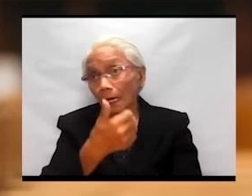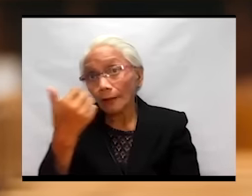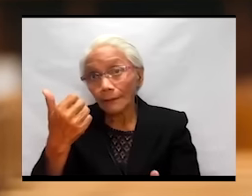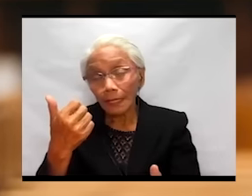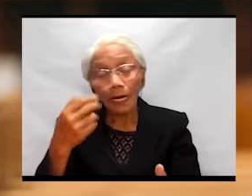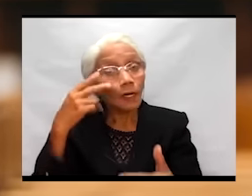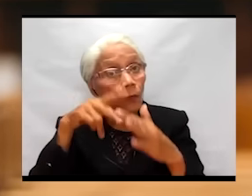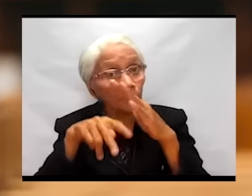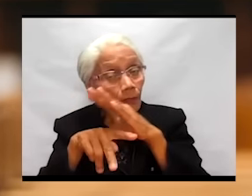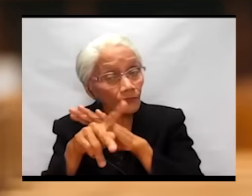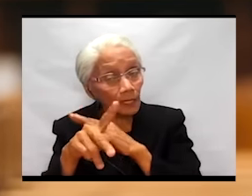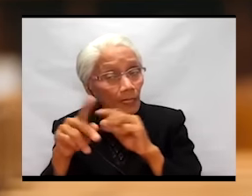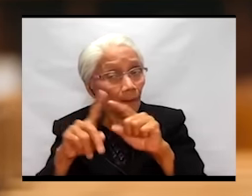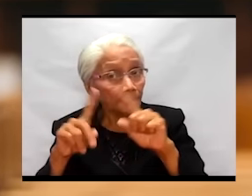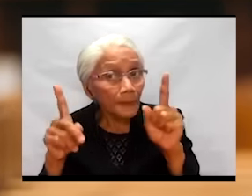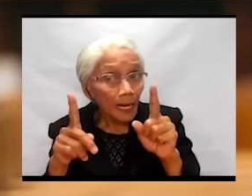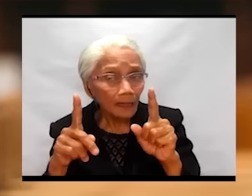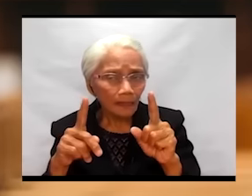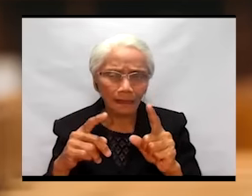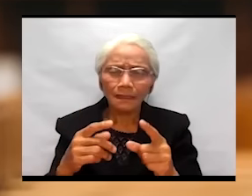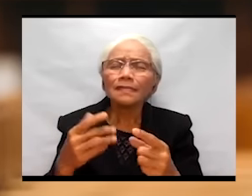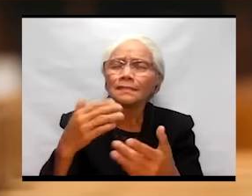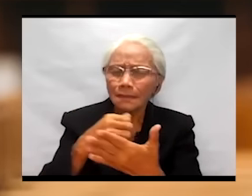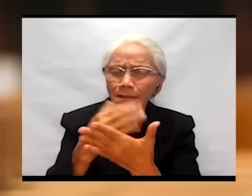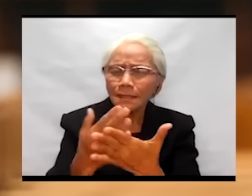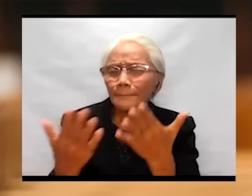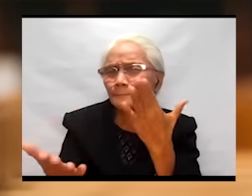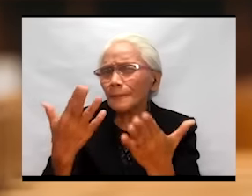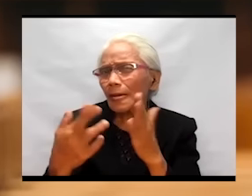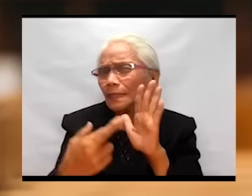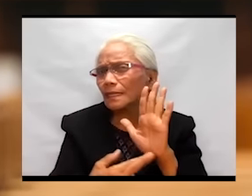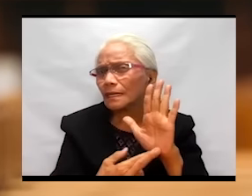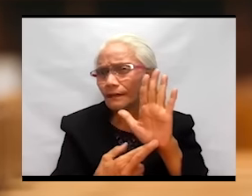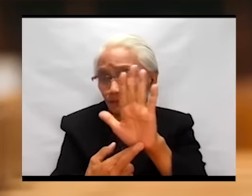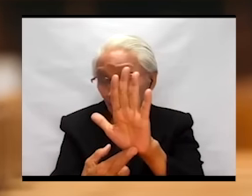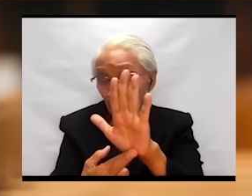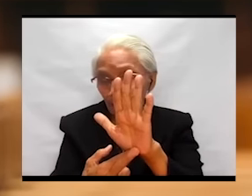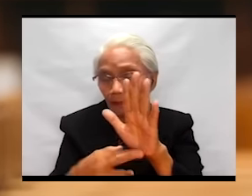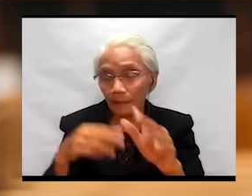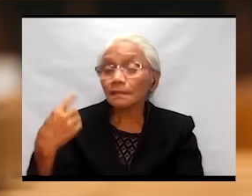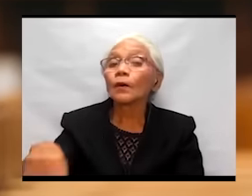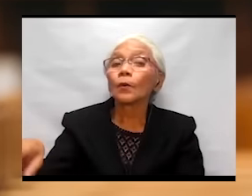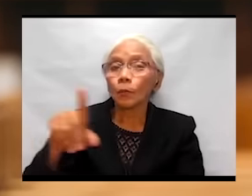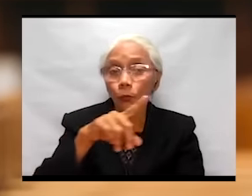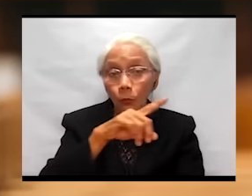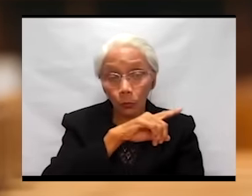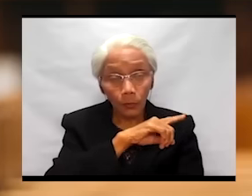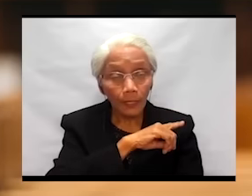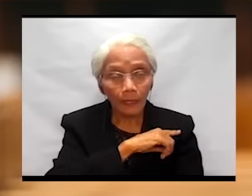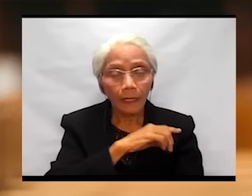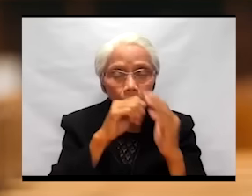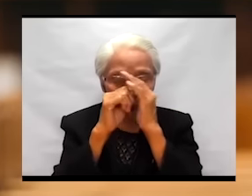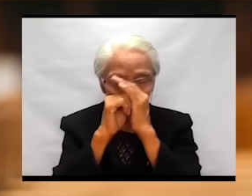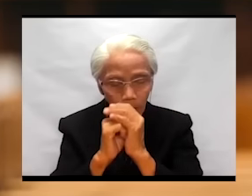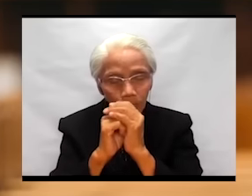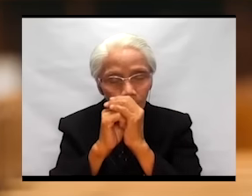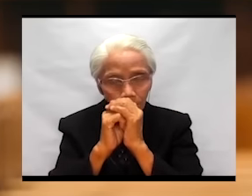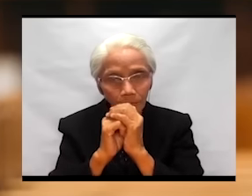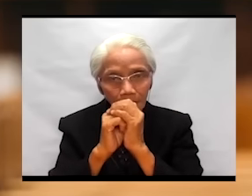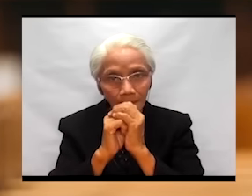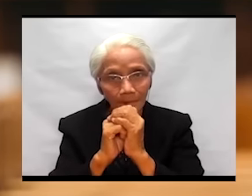might reveal that we are worshipping false gods.